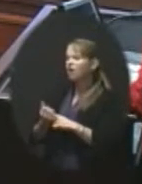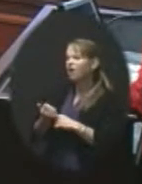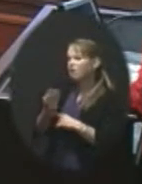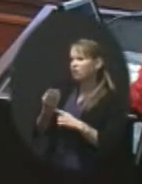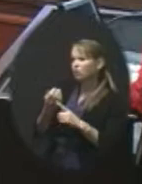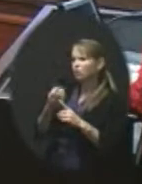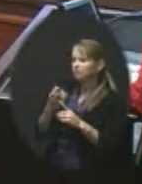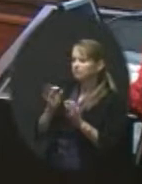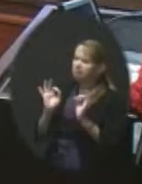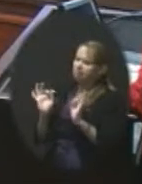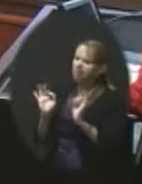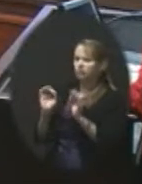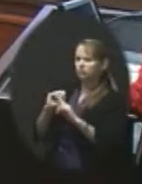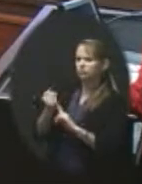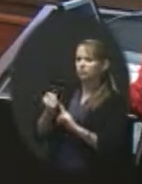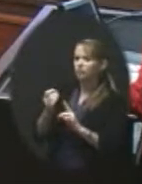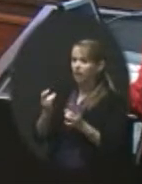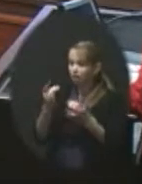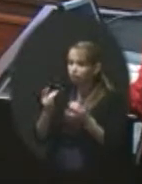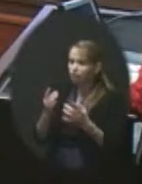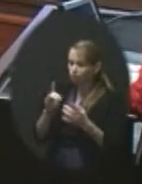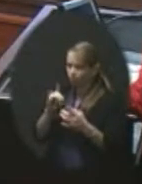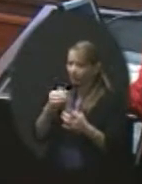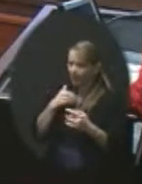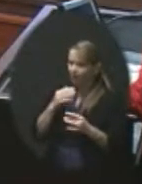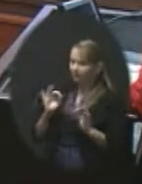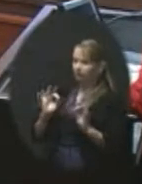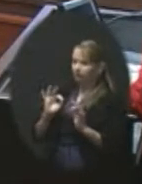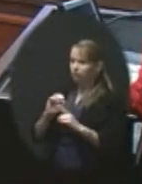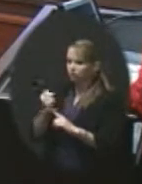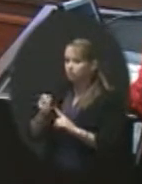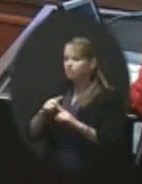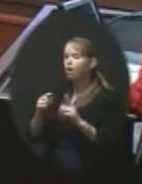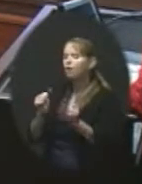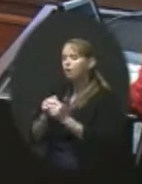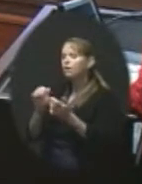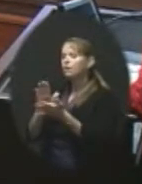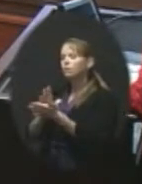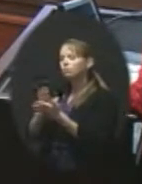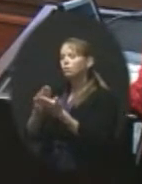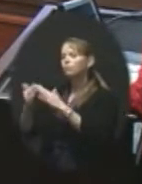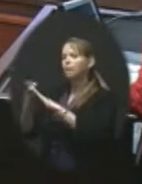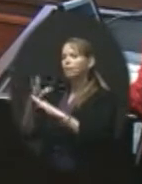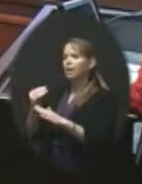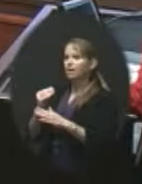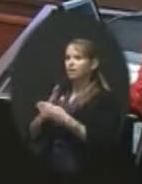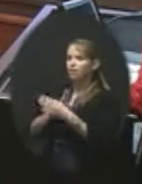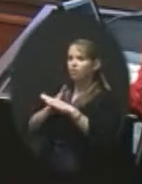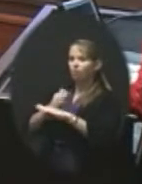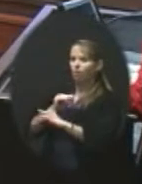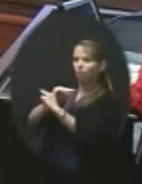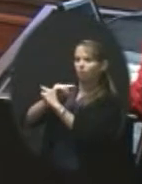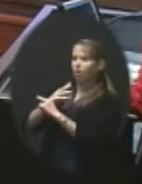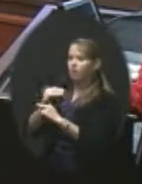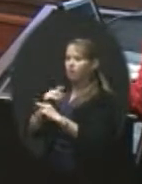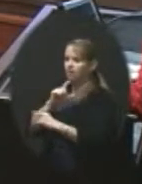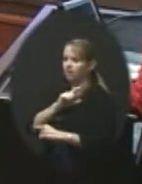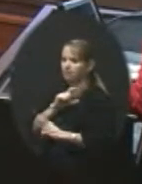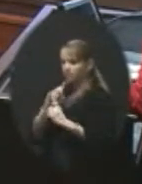that's tragic that we have those. But with the community, our school community, as well as our crossing guards, as well as the police department,